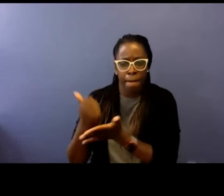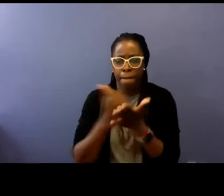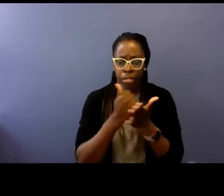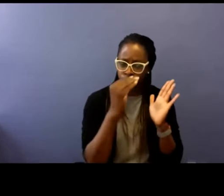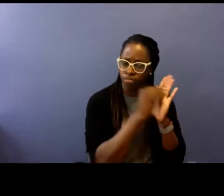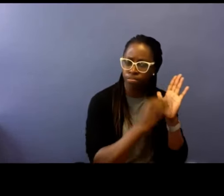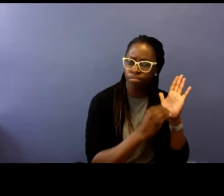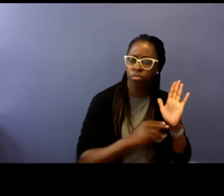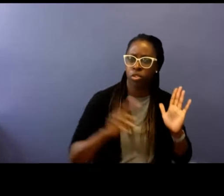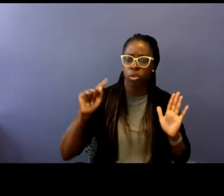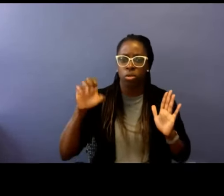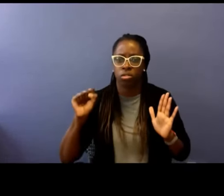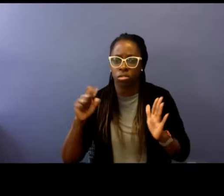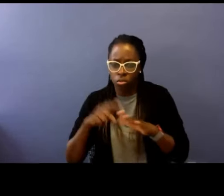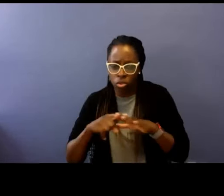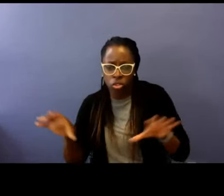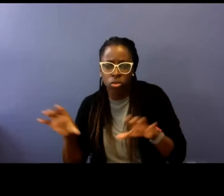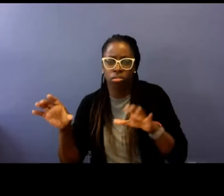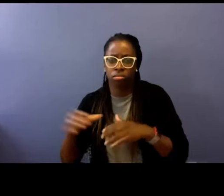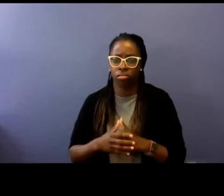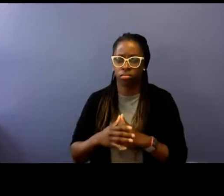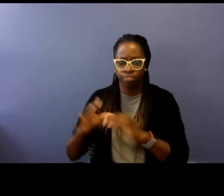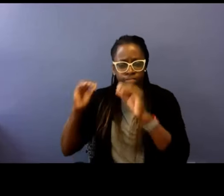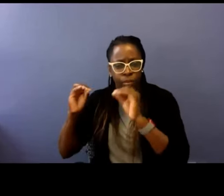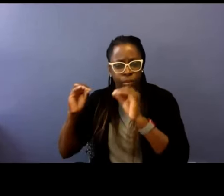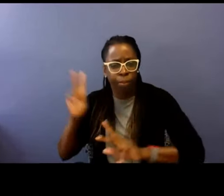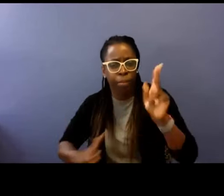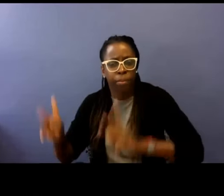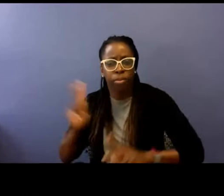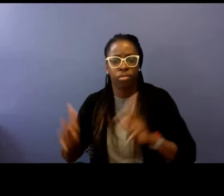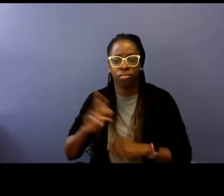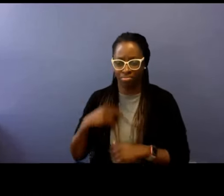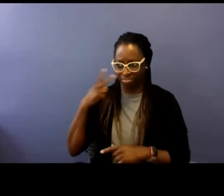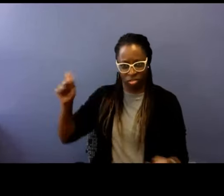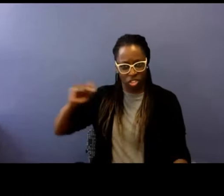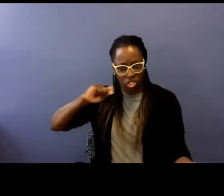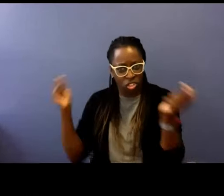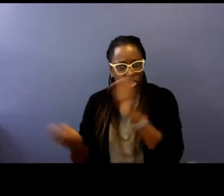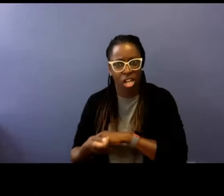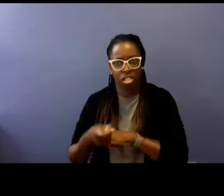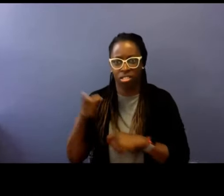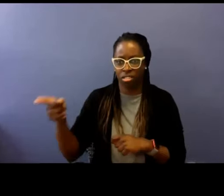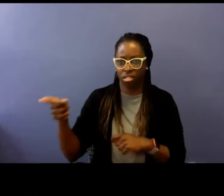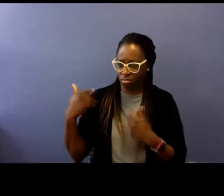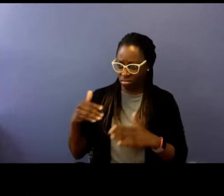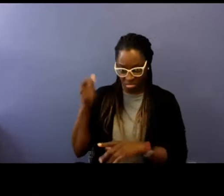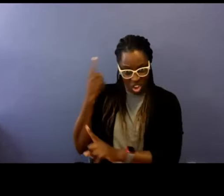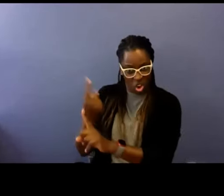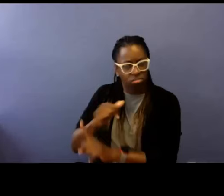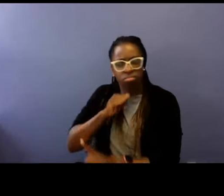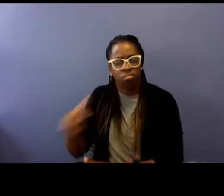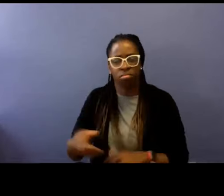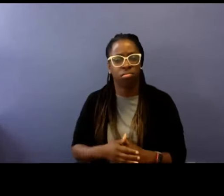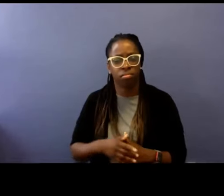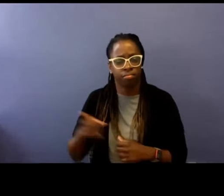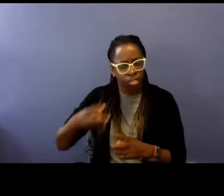do a site visit and they would keep notes and take pictures. And he was teaching all these people how to do what he was doing. And I sort of saw it changing him because then it